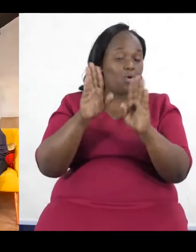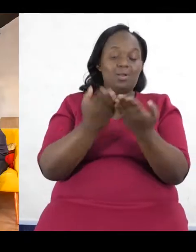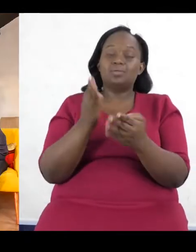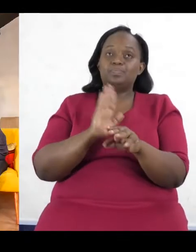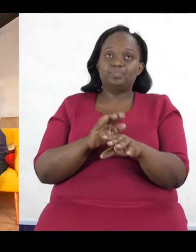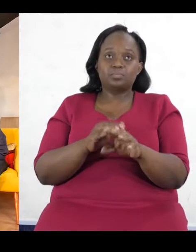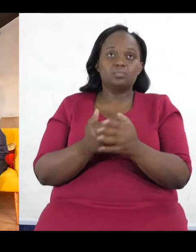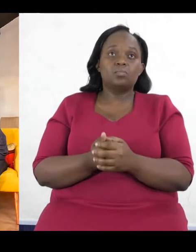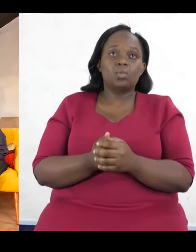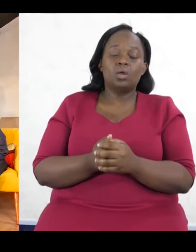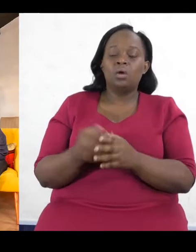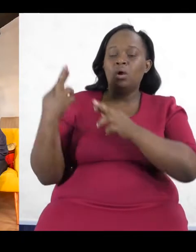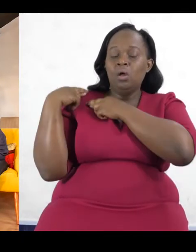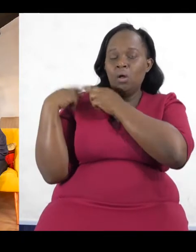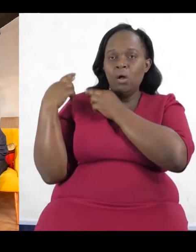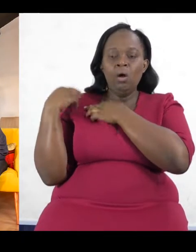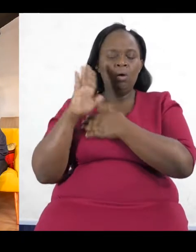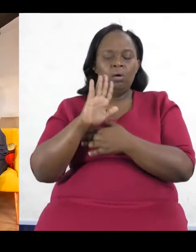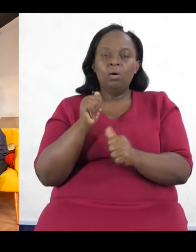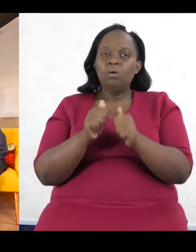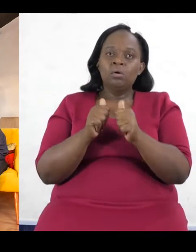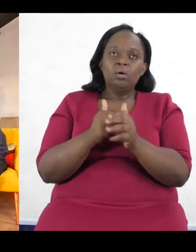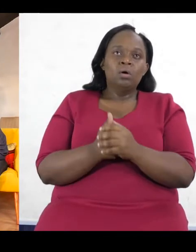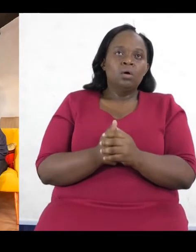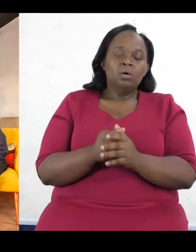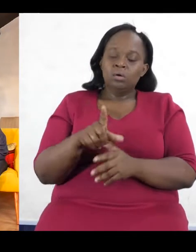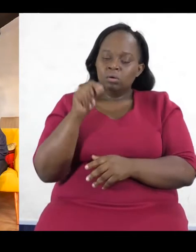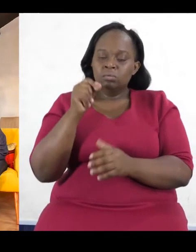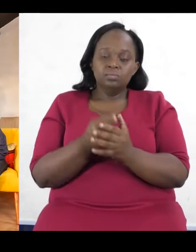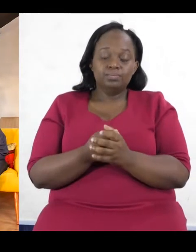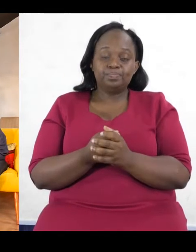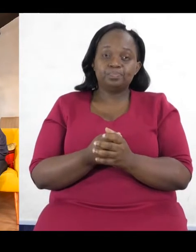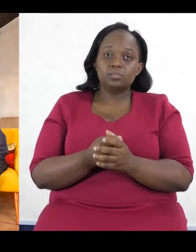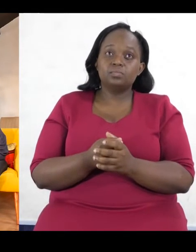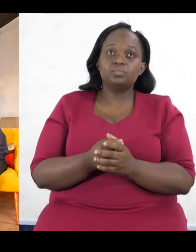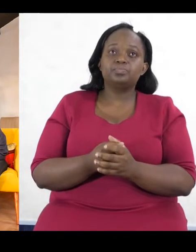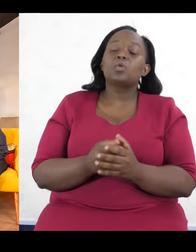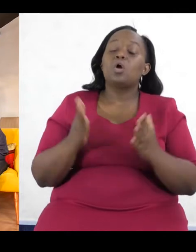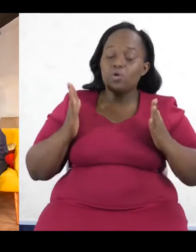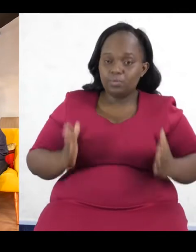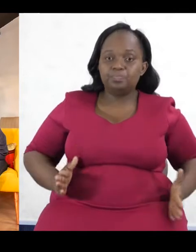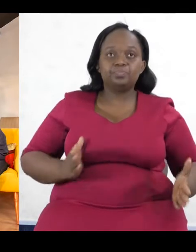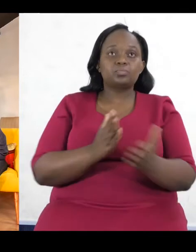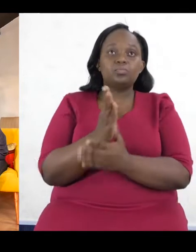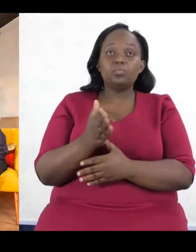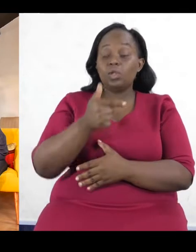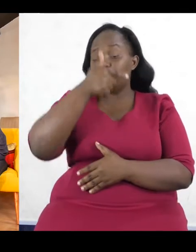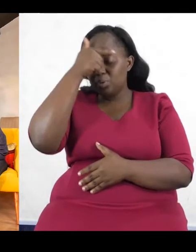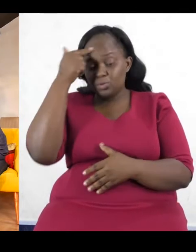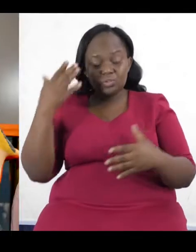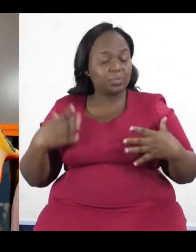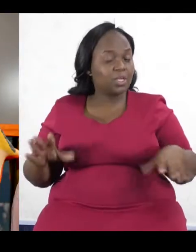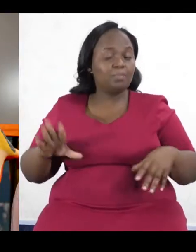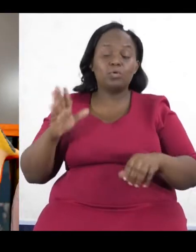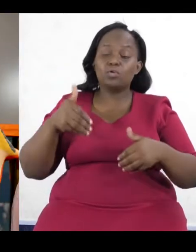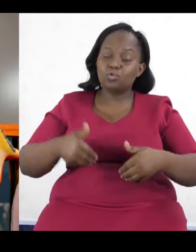on is actually, first of all, civic education. Because a lot of young people don't know how to engage, don't know where and, you know,